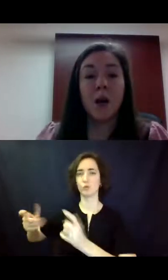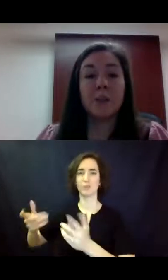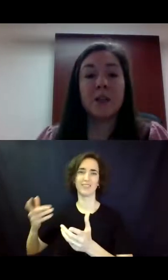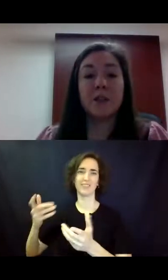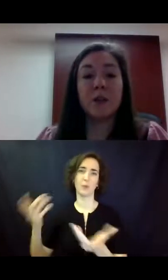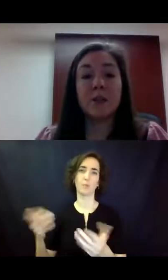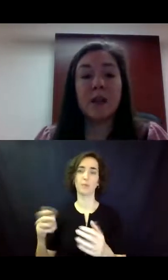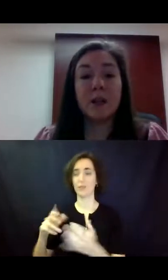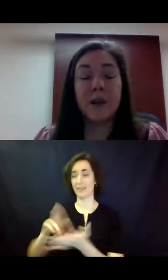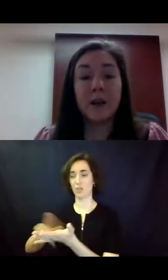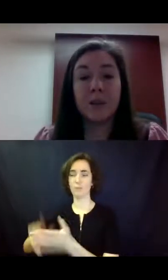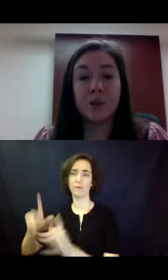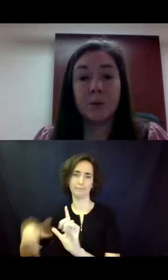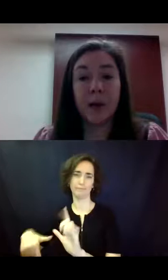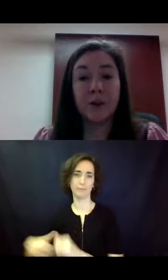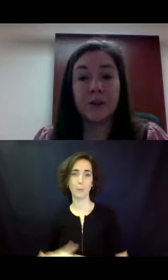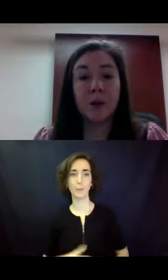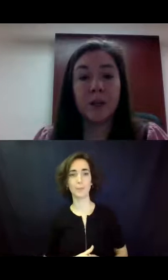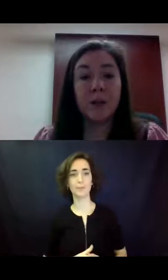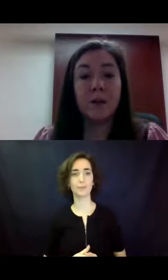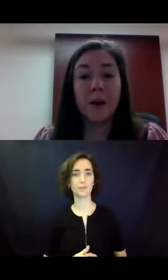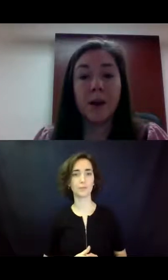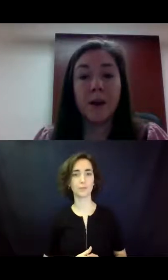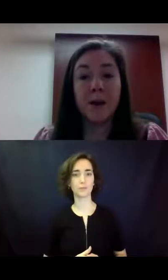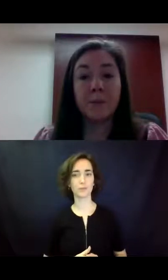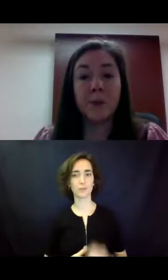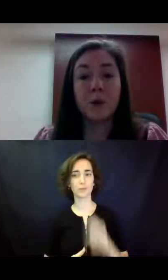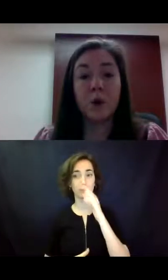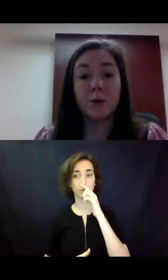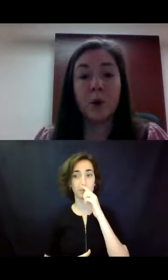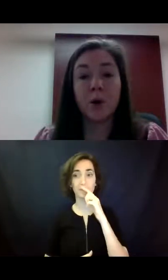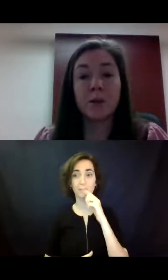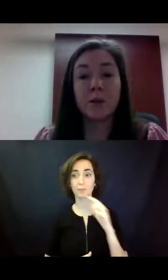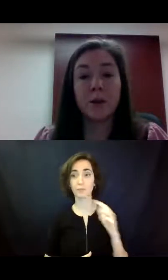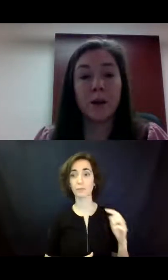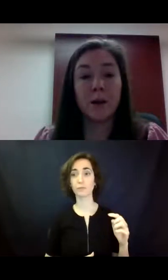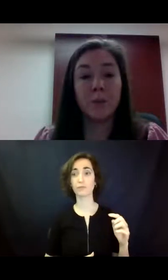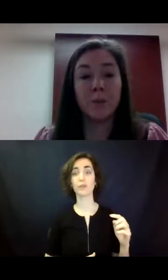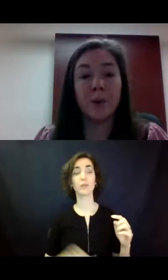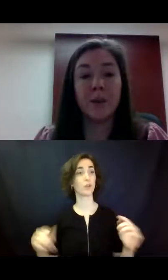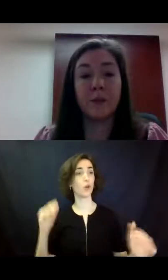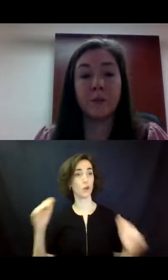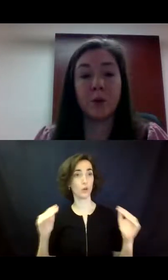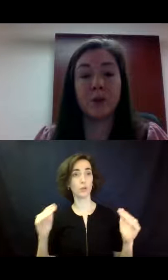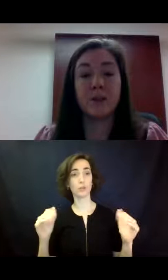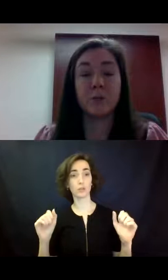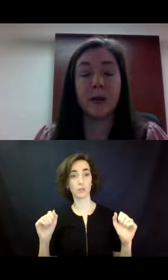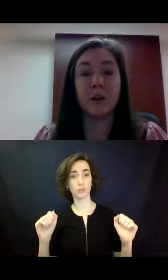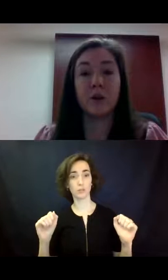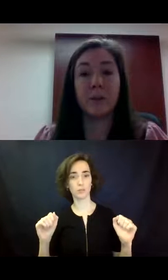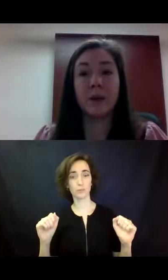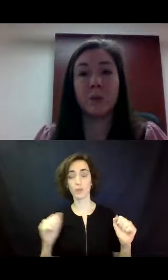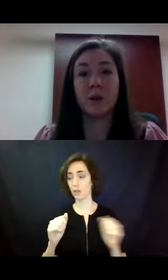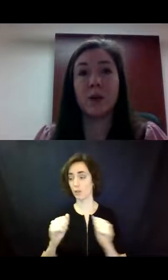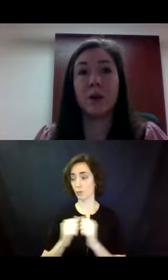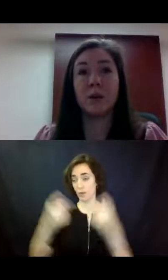Um, the adult can sign a valid durable power of attorney, um, in whole or part, um, within the supported decision-making